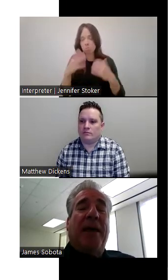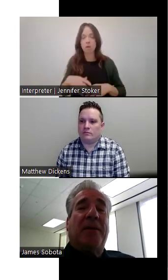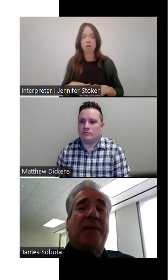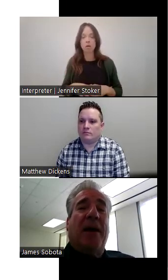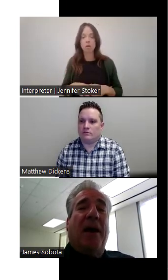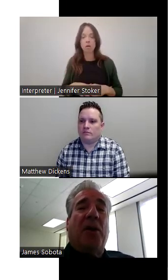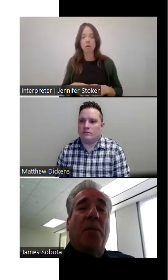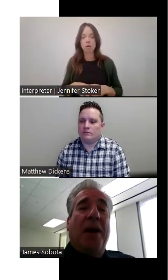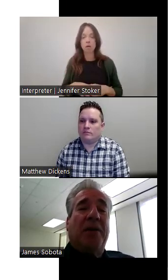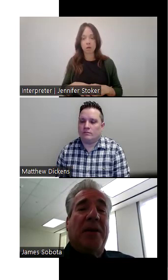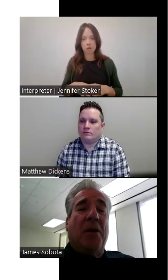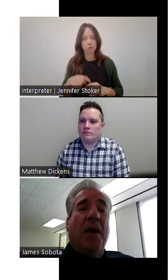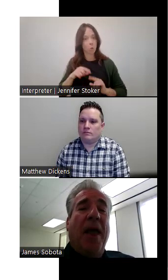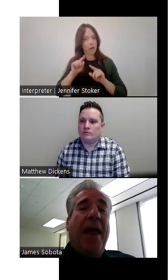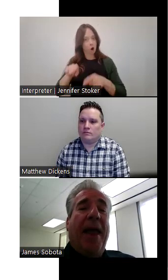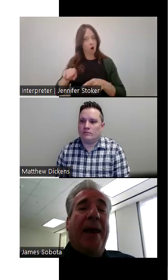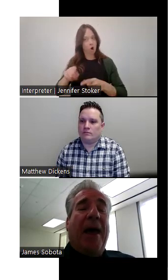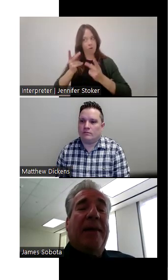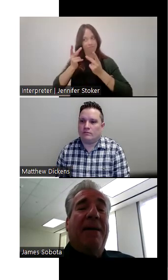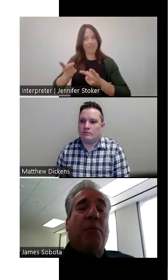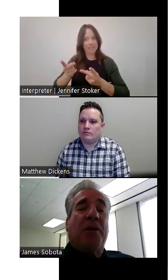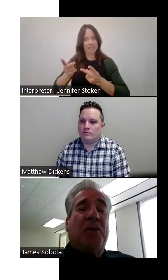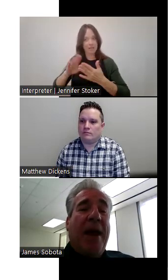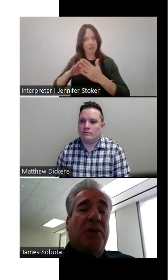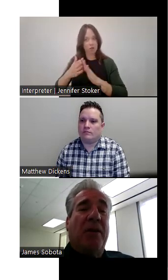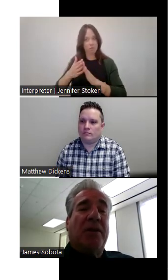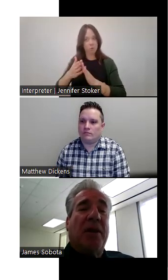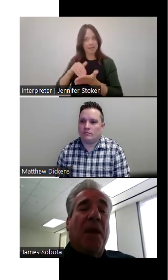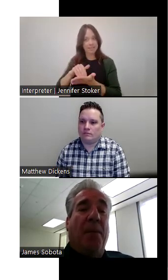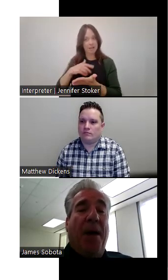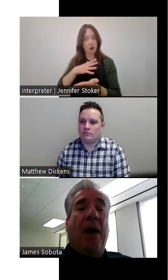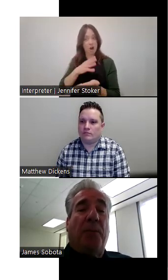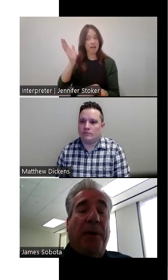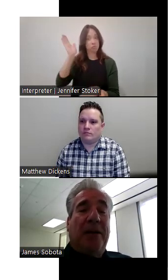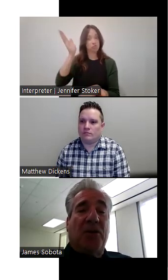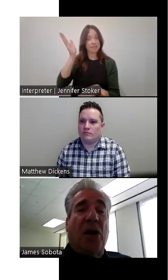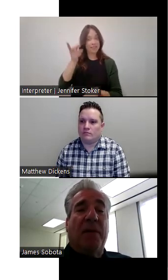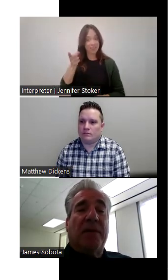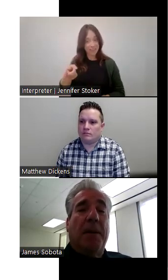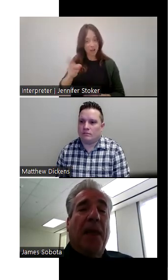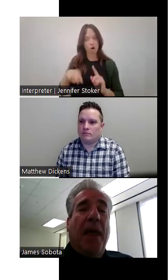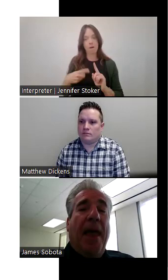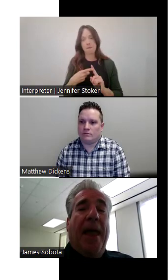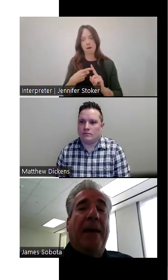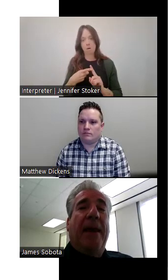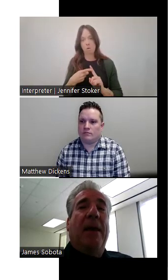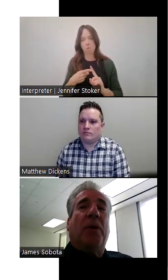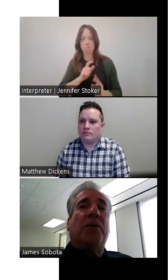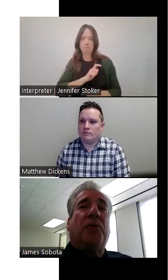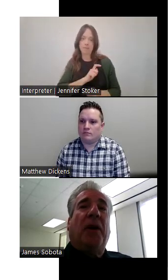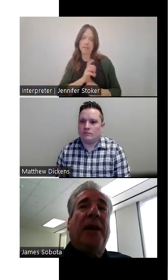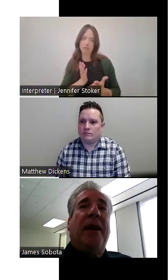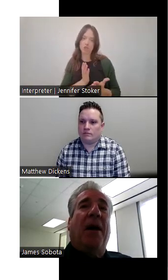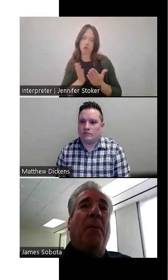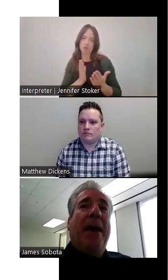going to this, uh, community center and I gave presentations about police service and it